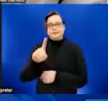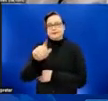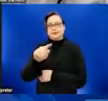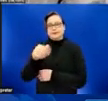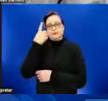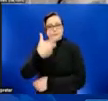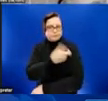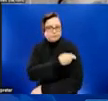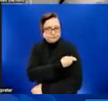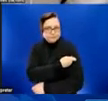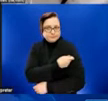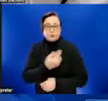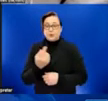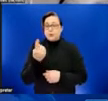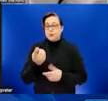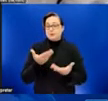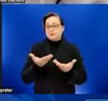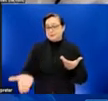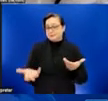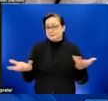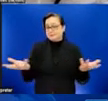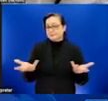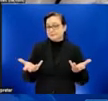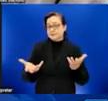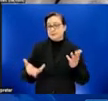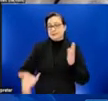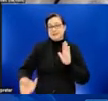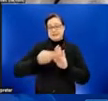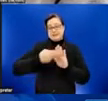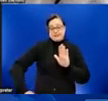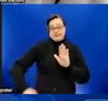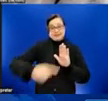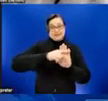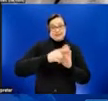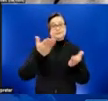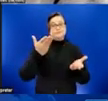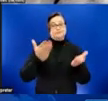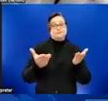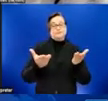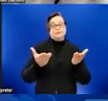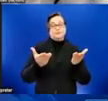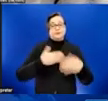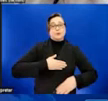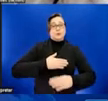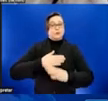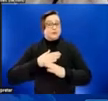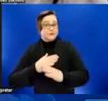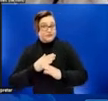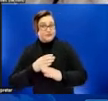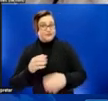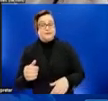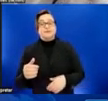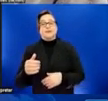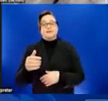that stigma may be preventing some African Americans, notably some who are gay, bisexual, or other minimum sex with